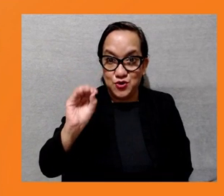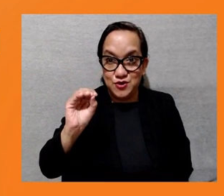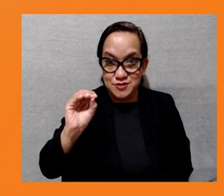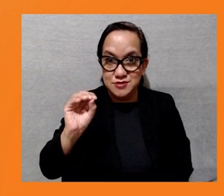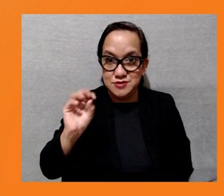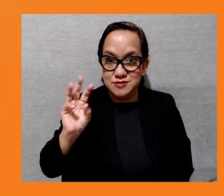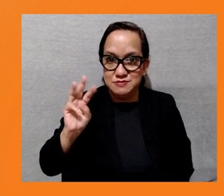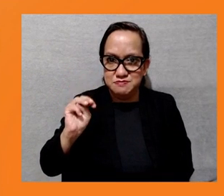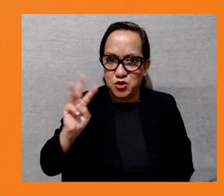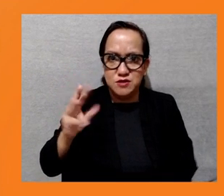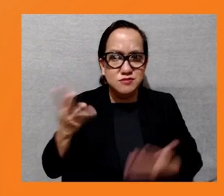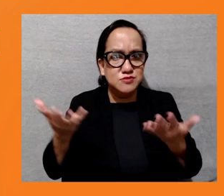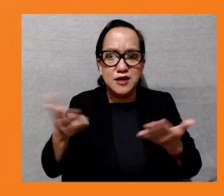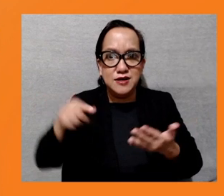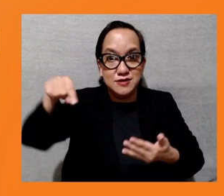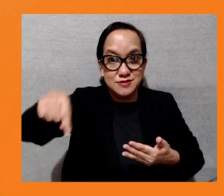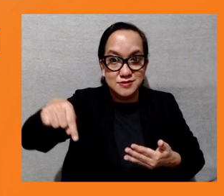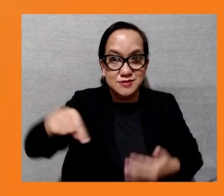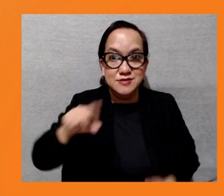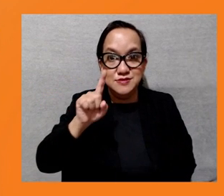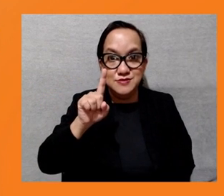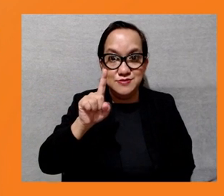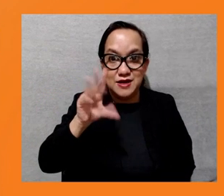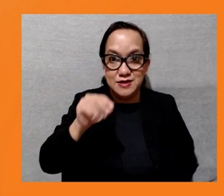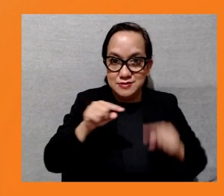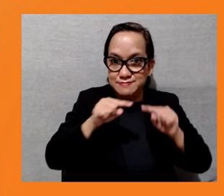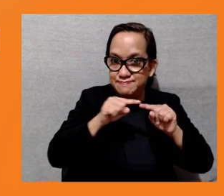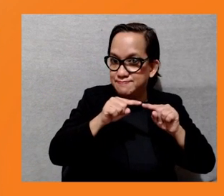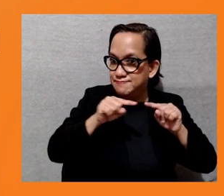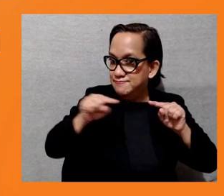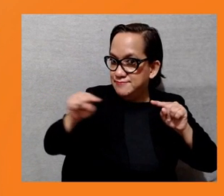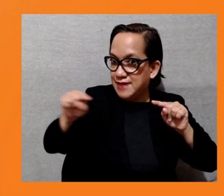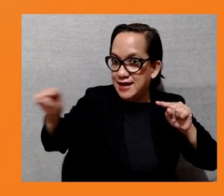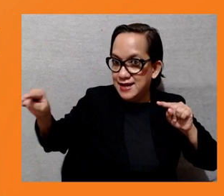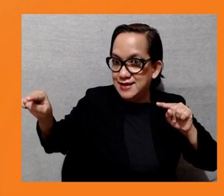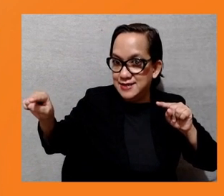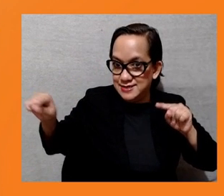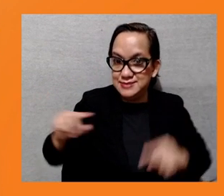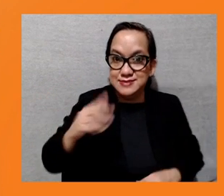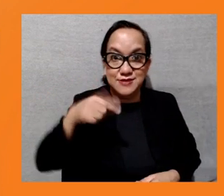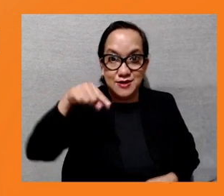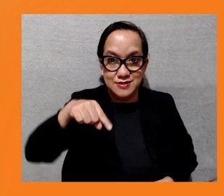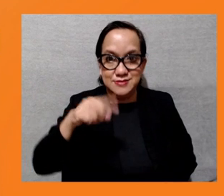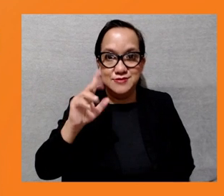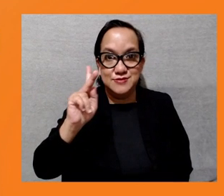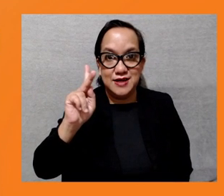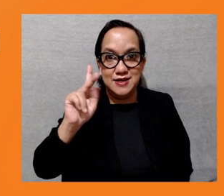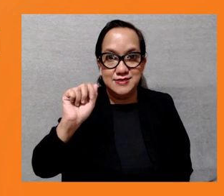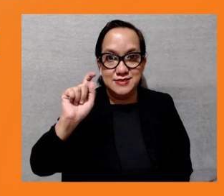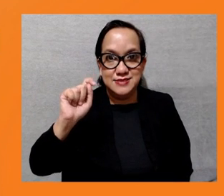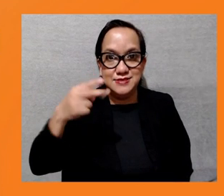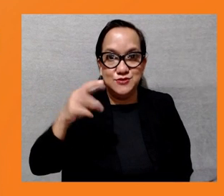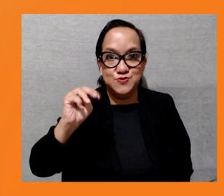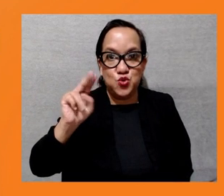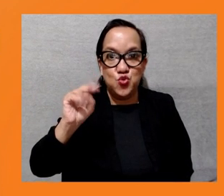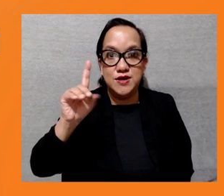km west of Kathmandu on Seji River near Dhamouli of Tanhoja Street in Gandhagi province. The project